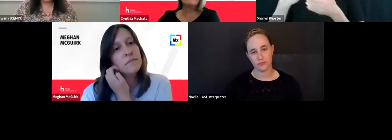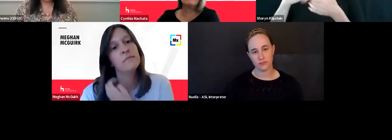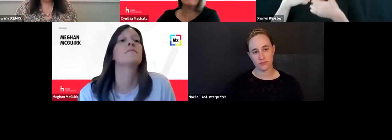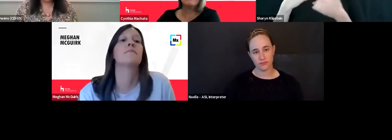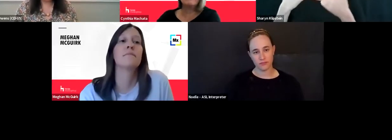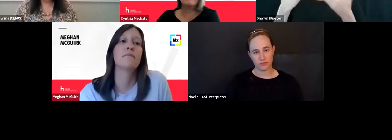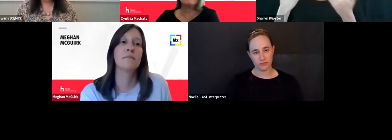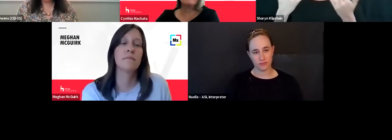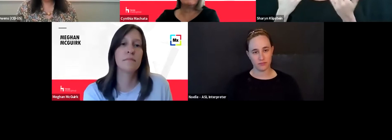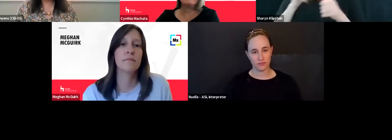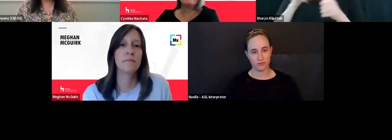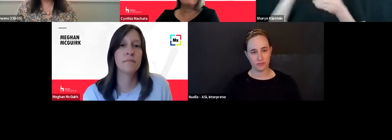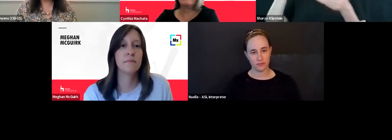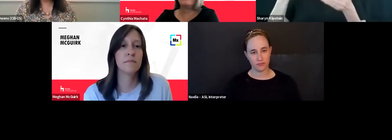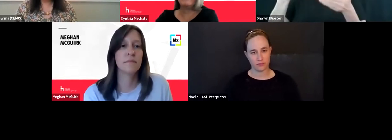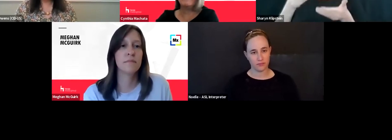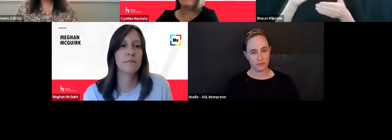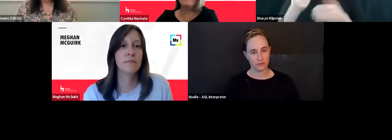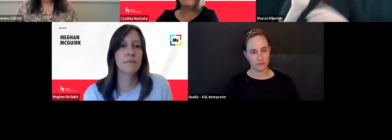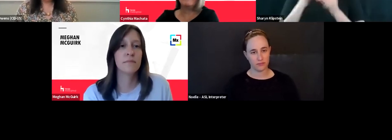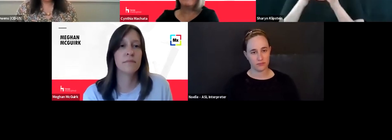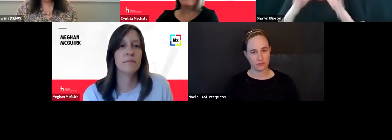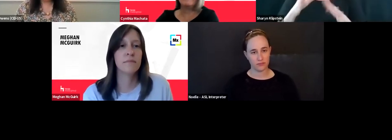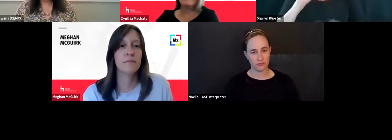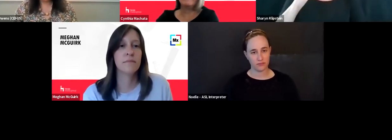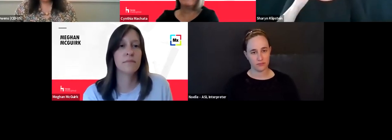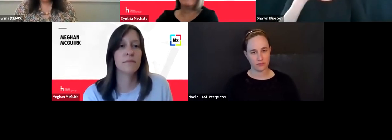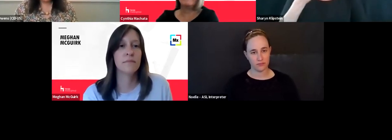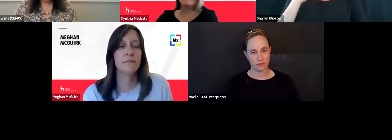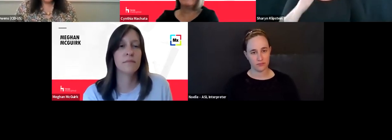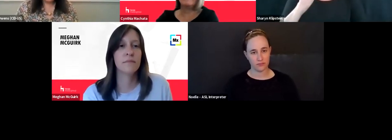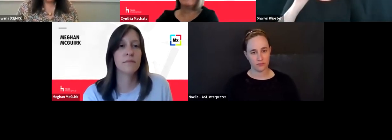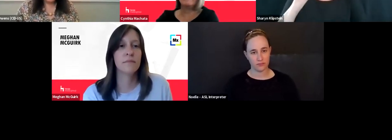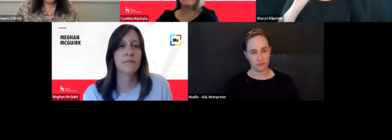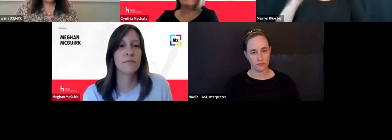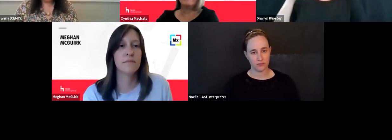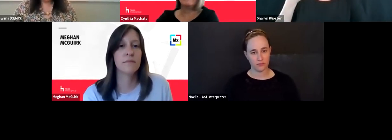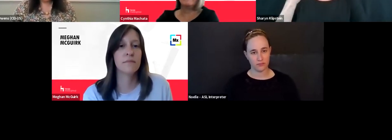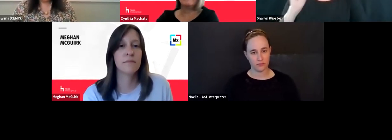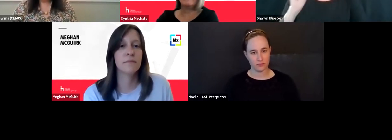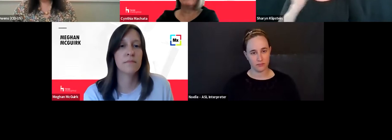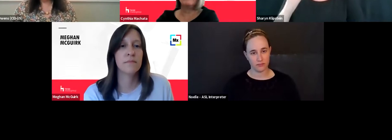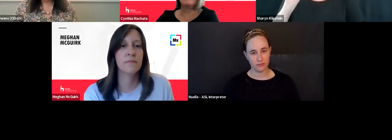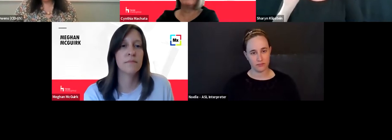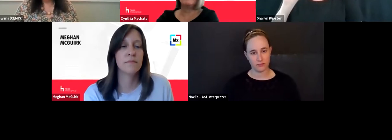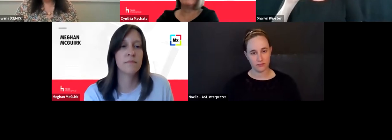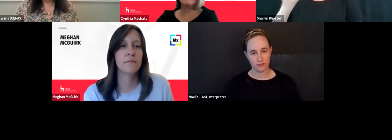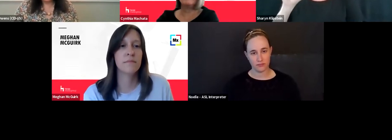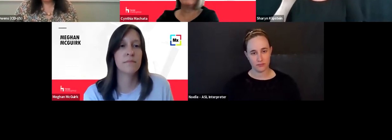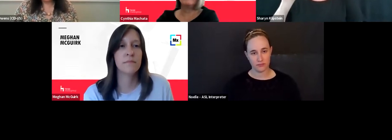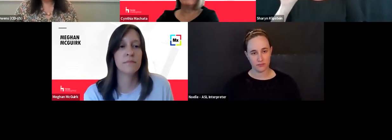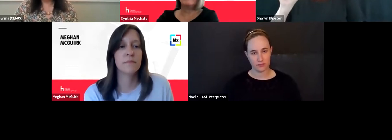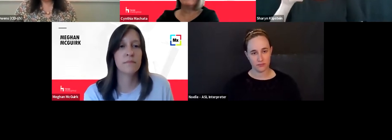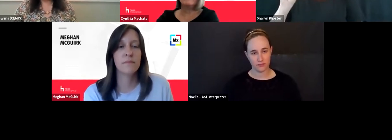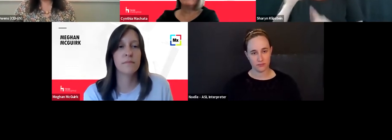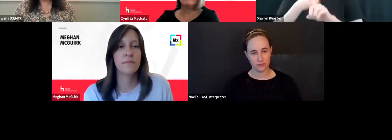welcome our sign language interpreters, Sharon Klipstein and Noel Lobo from the Learning Center for